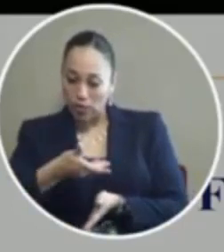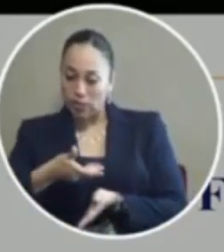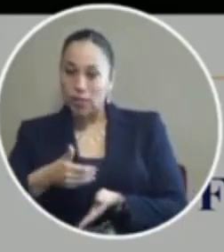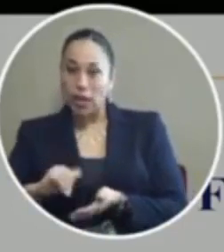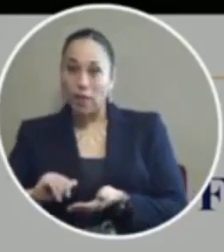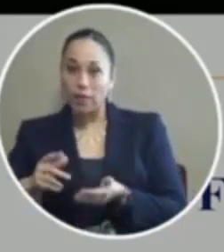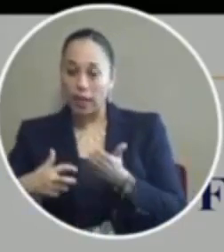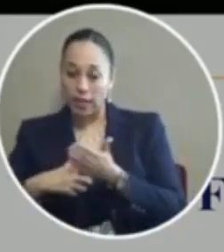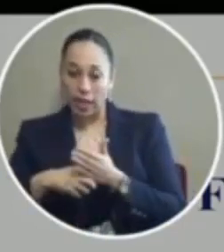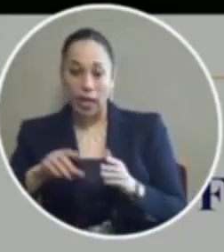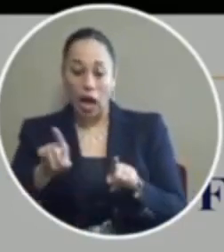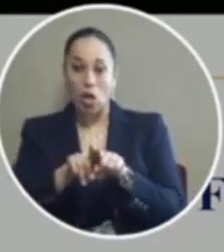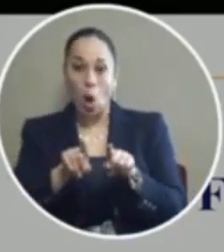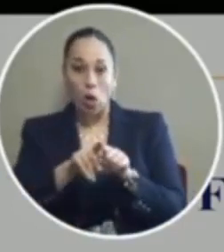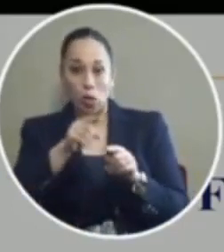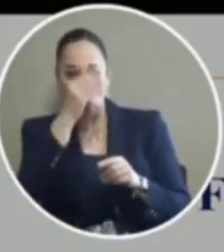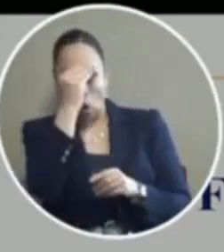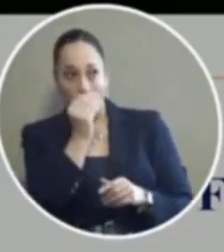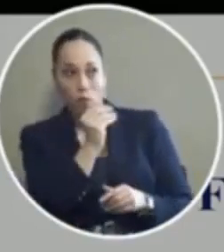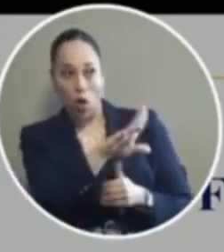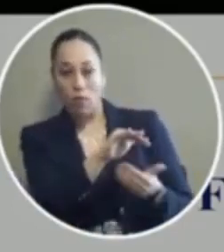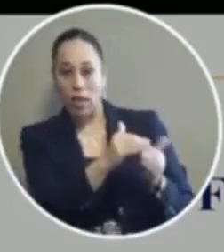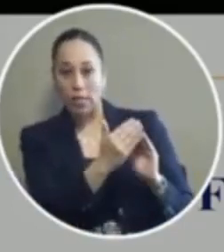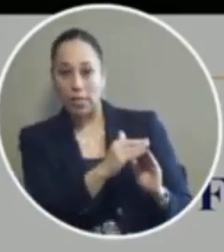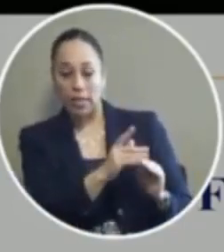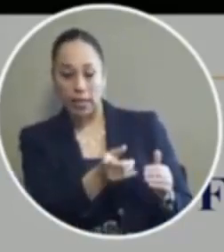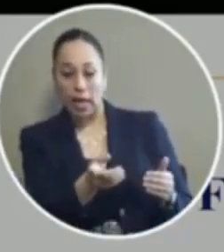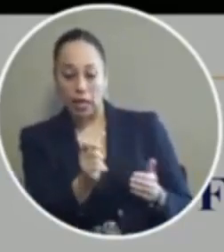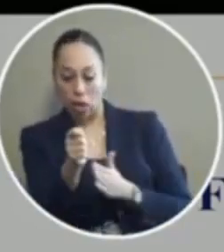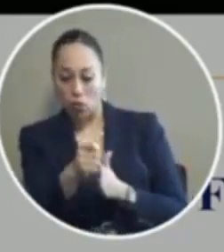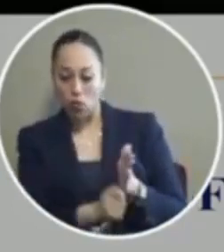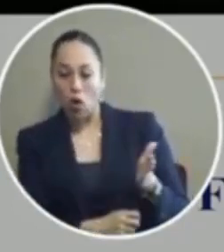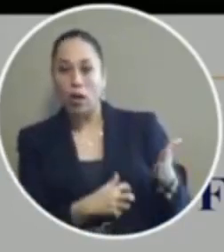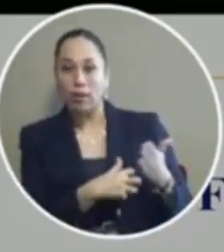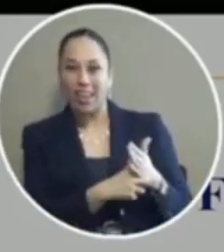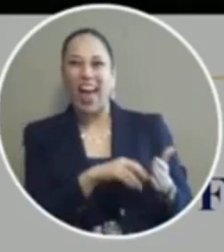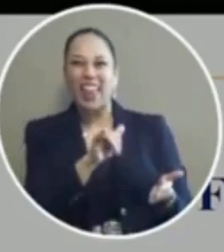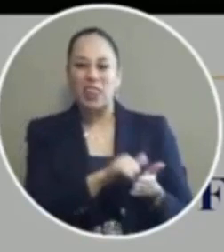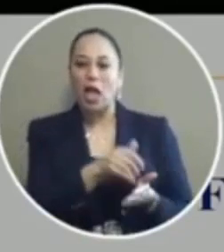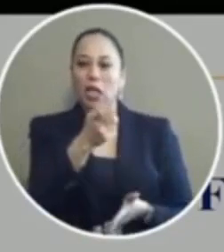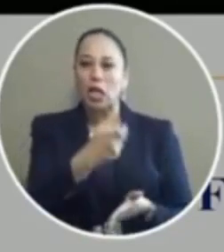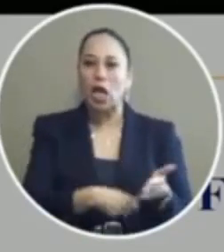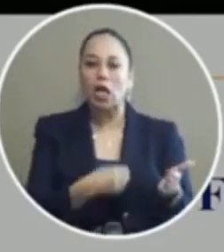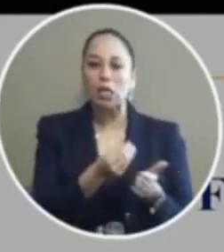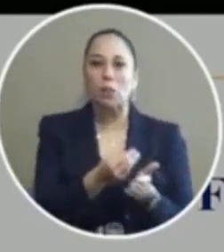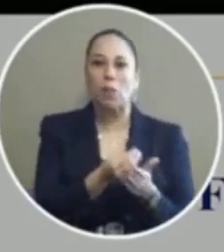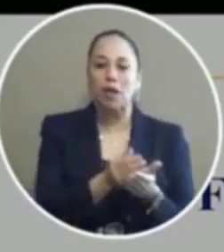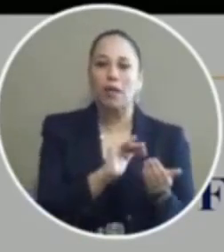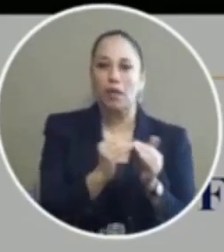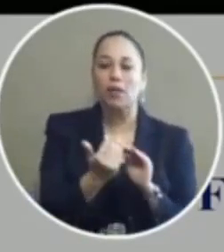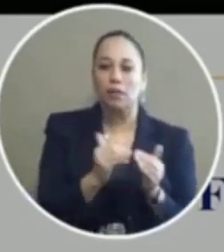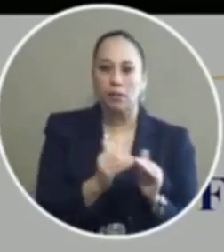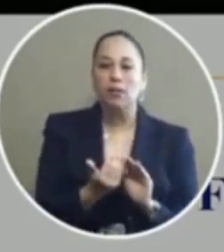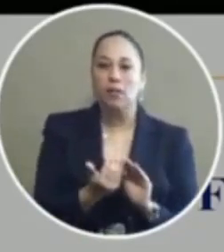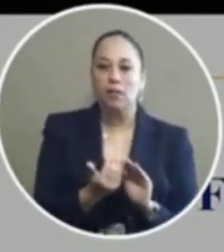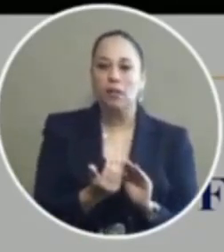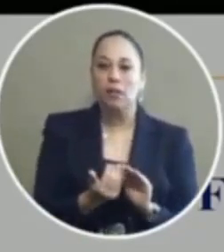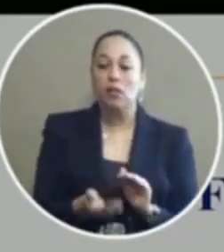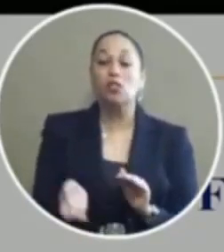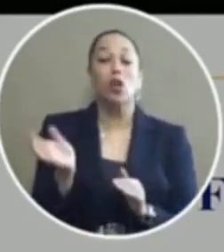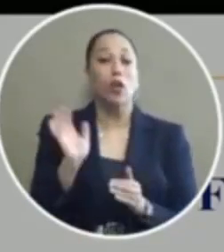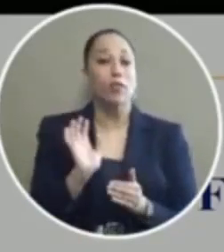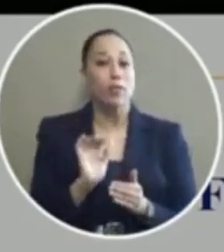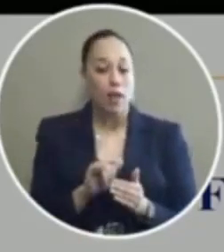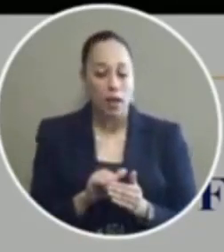city government that the ticket ticket has been issued and that causes the city to do all sorts of things so that when